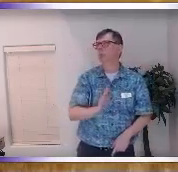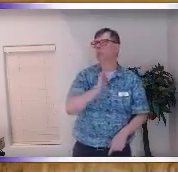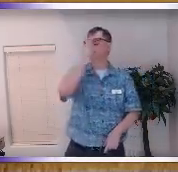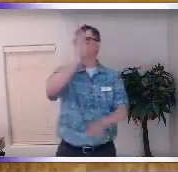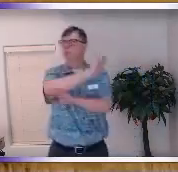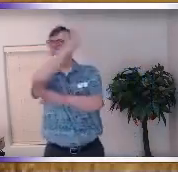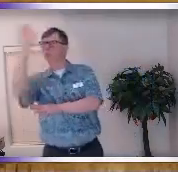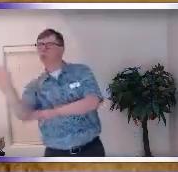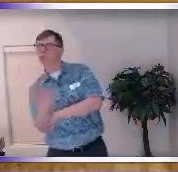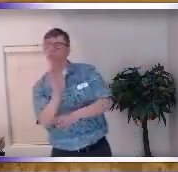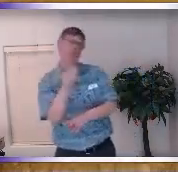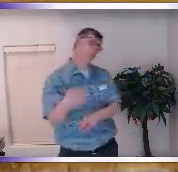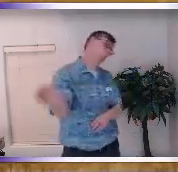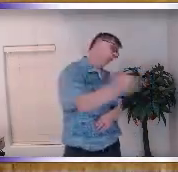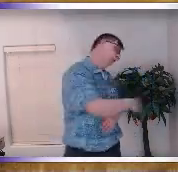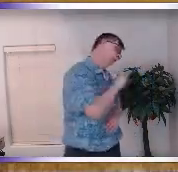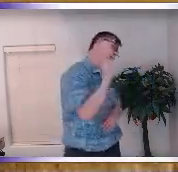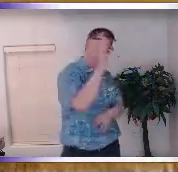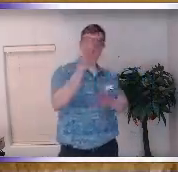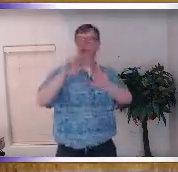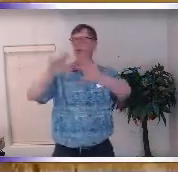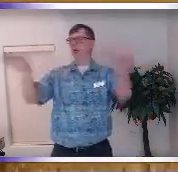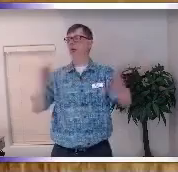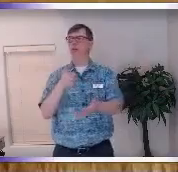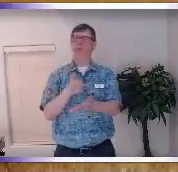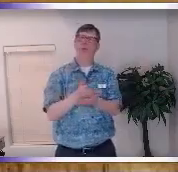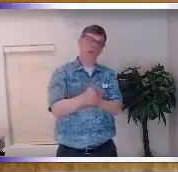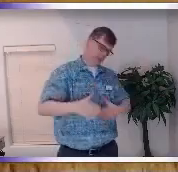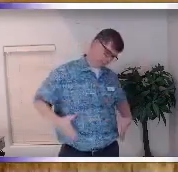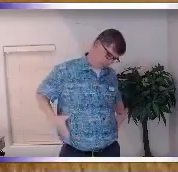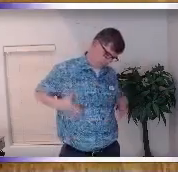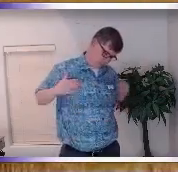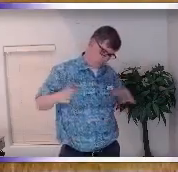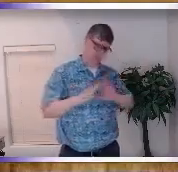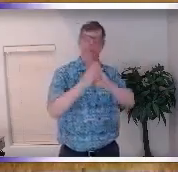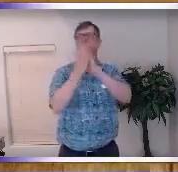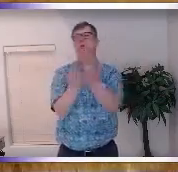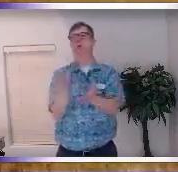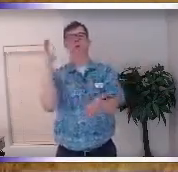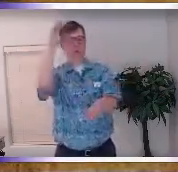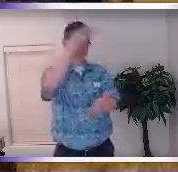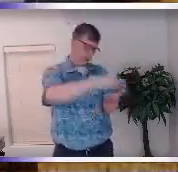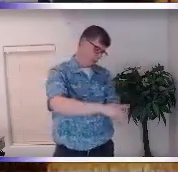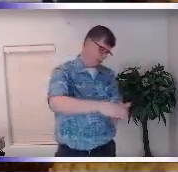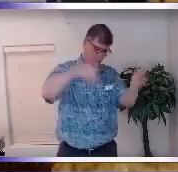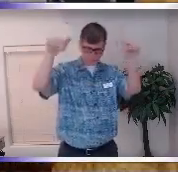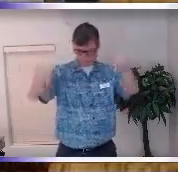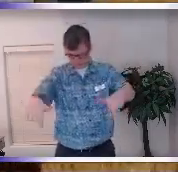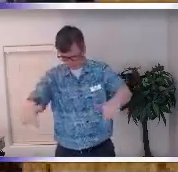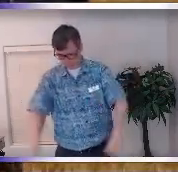who we are and we are expressing that through our humanness through our stories our beliefs so here